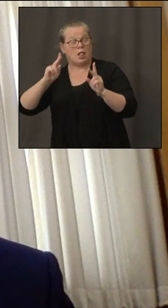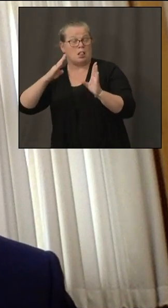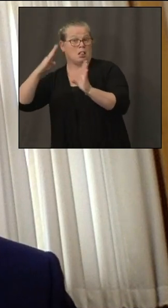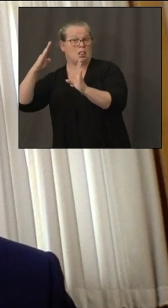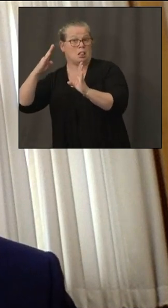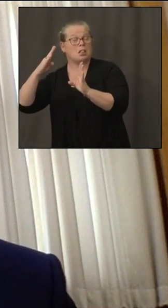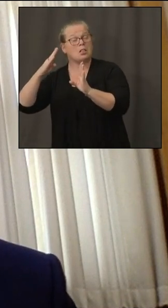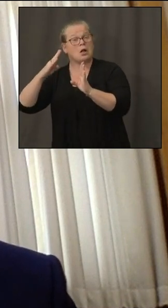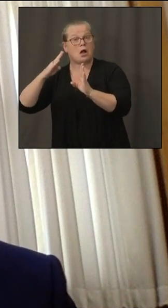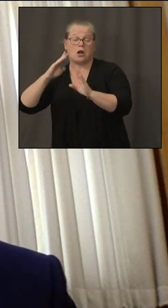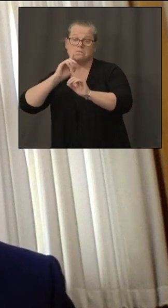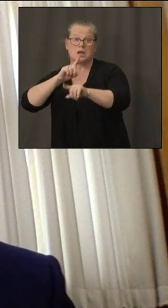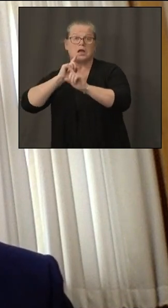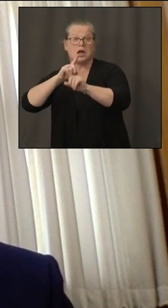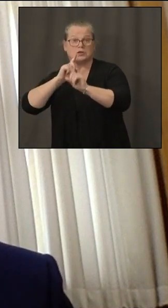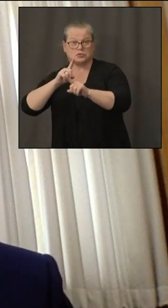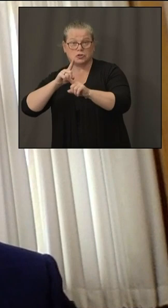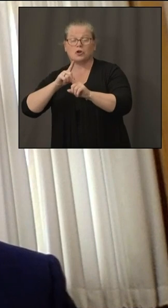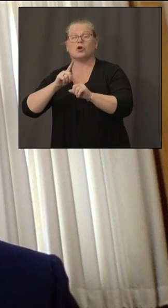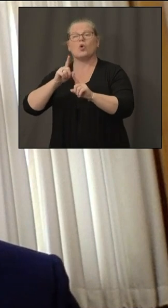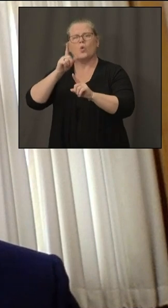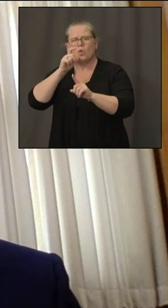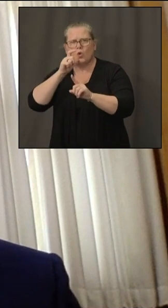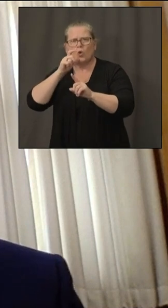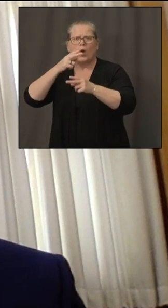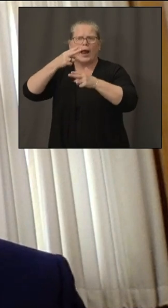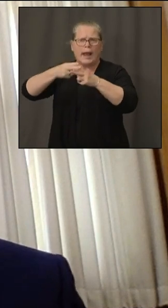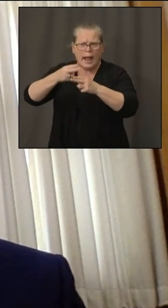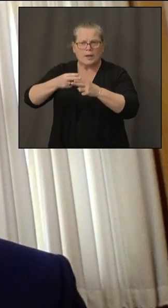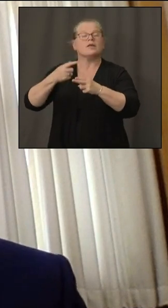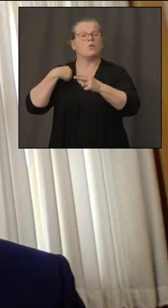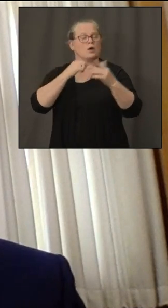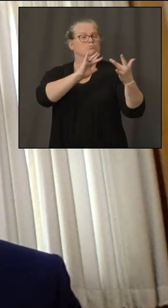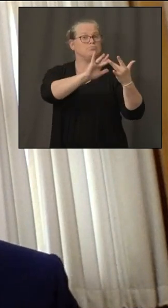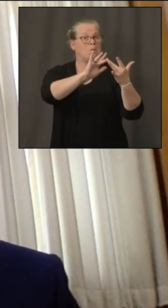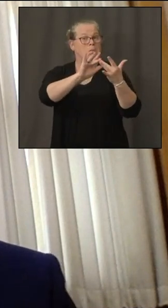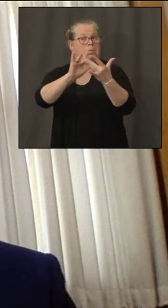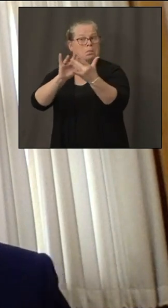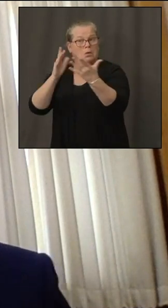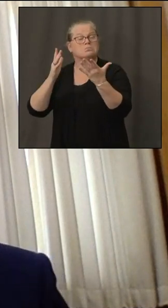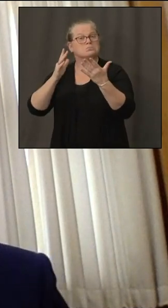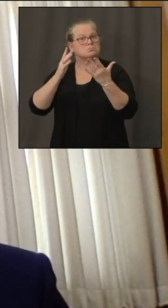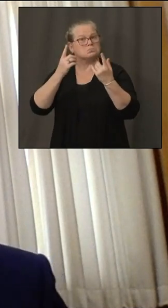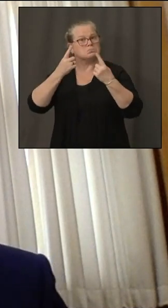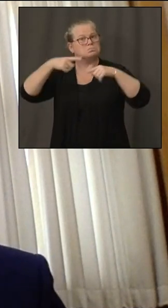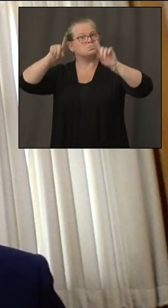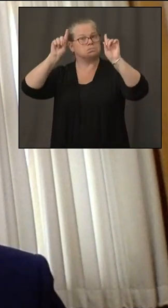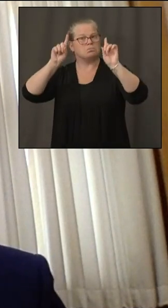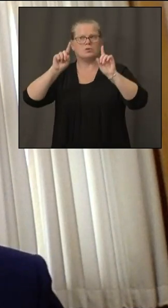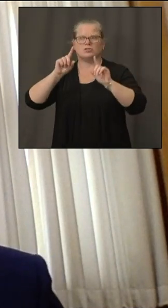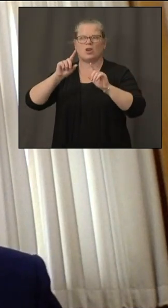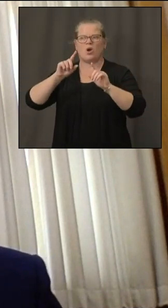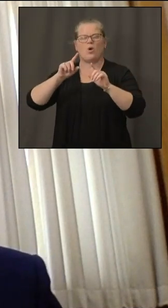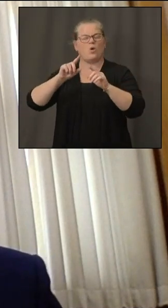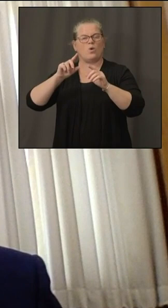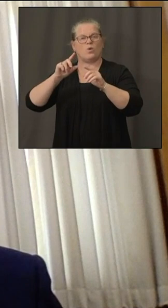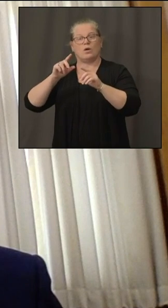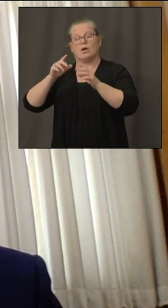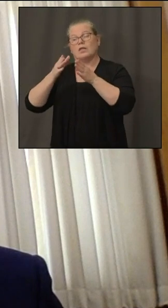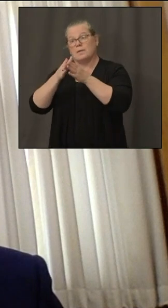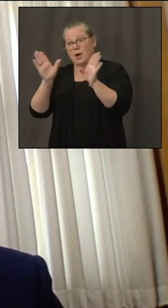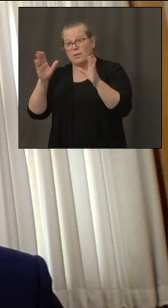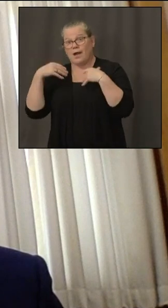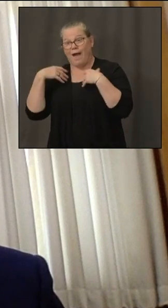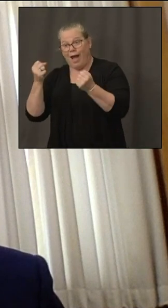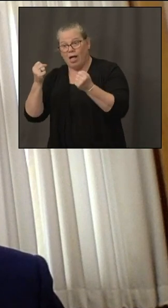people rapidly as well so the team is that public health and our partners in the local health departments have really done a great job standing up this process from